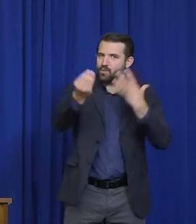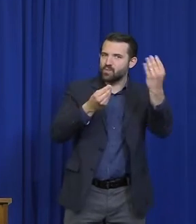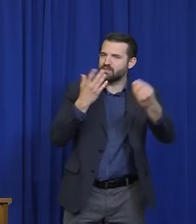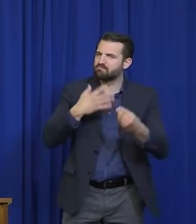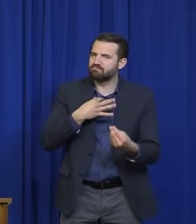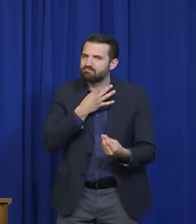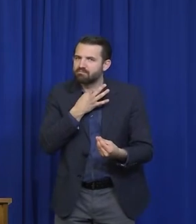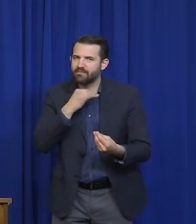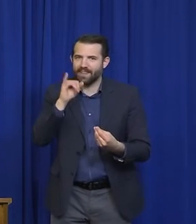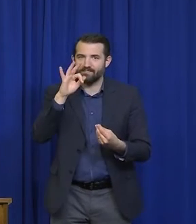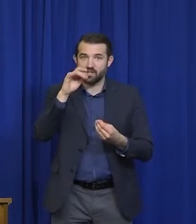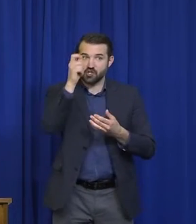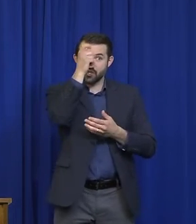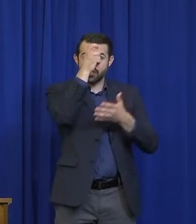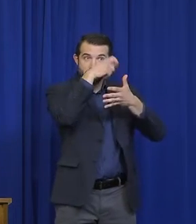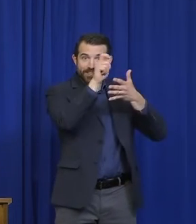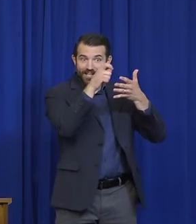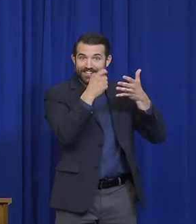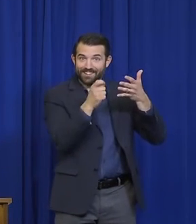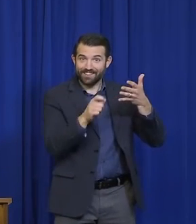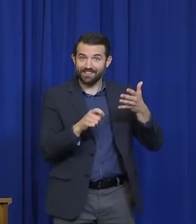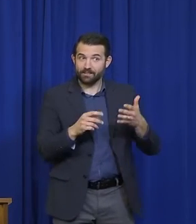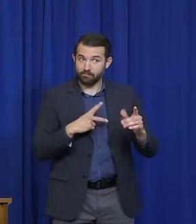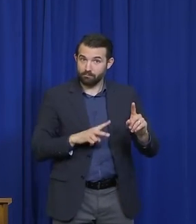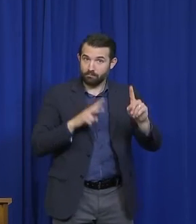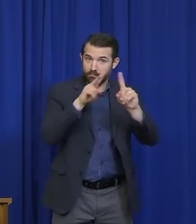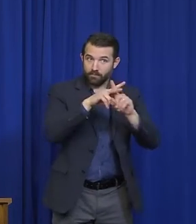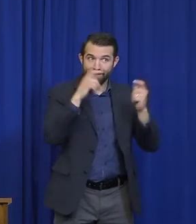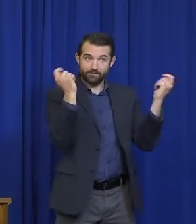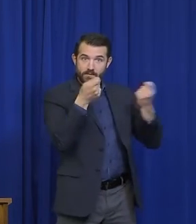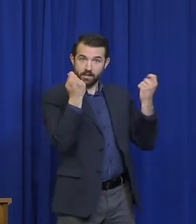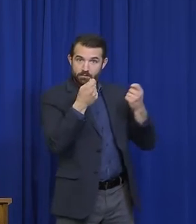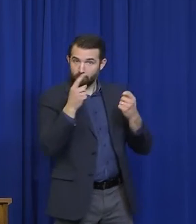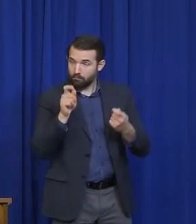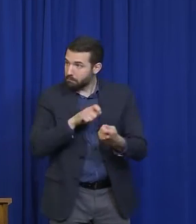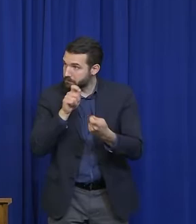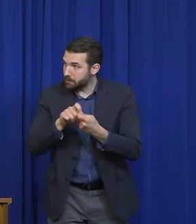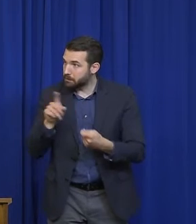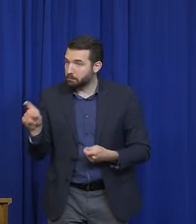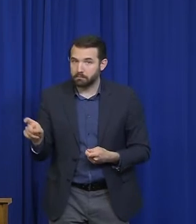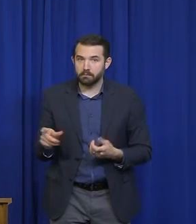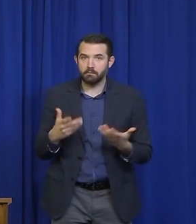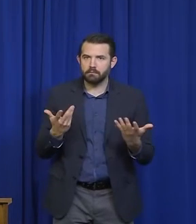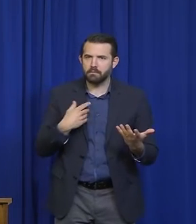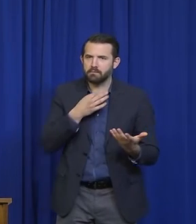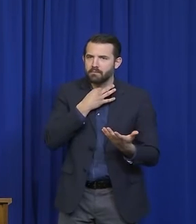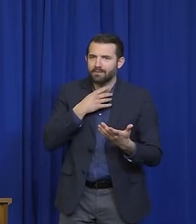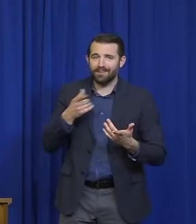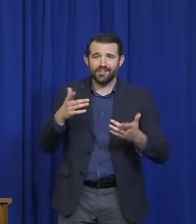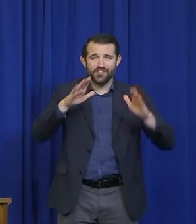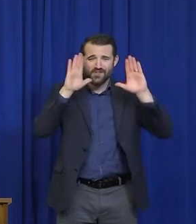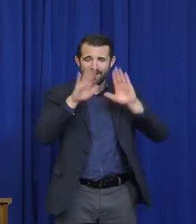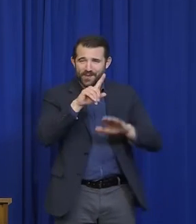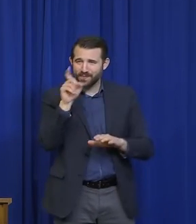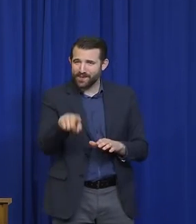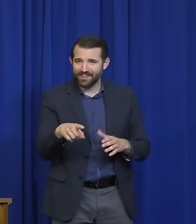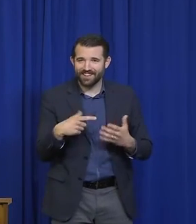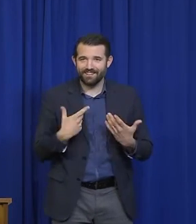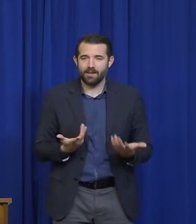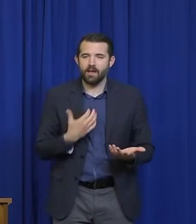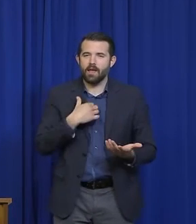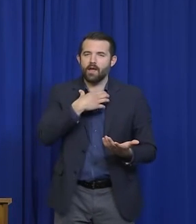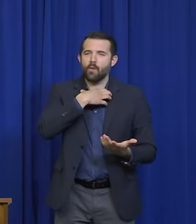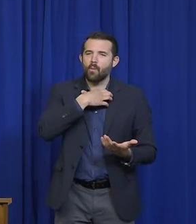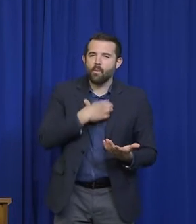Oh, what a great question. I wish there were a festival checklist. Unfortunately, I kind of answered this question yesterday,